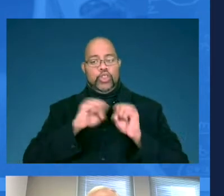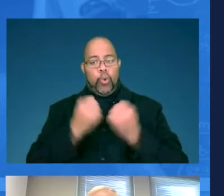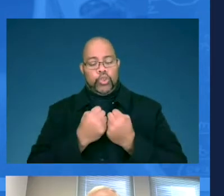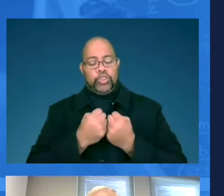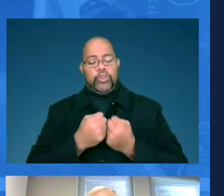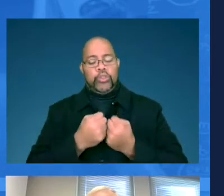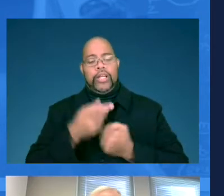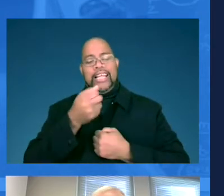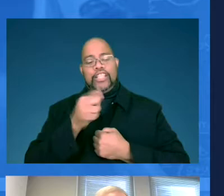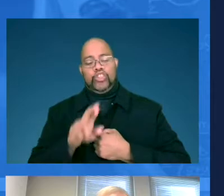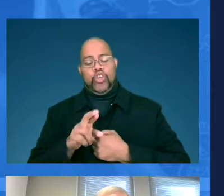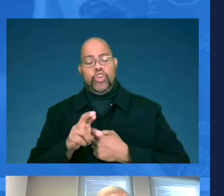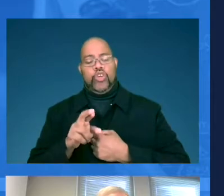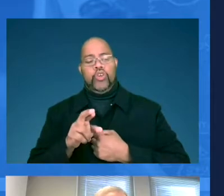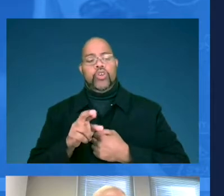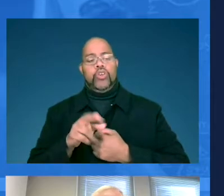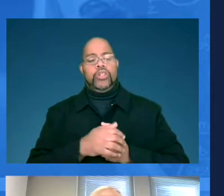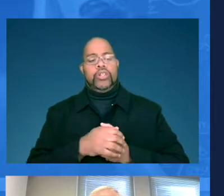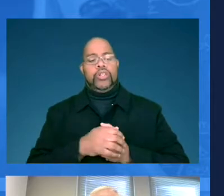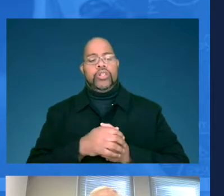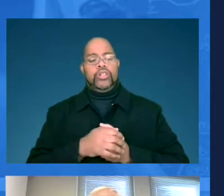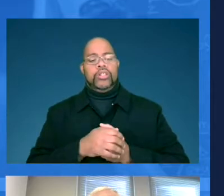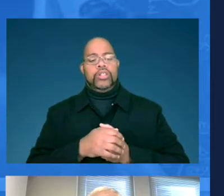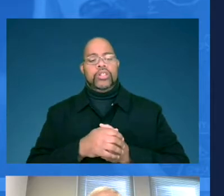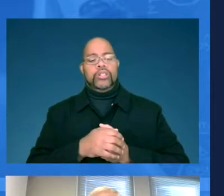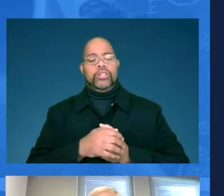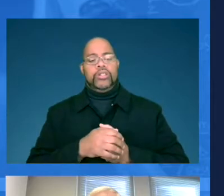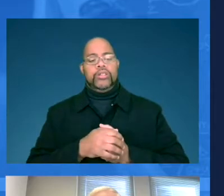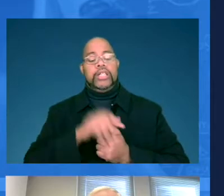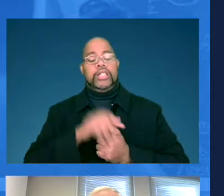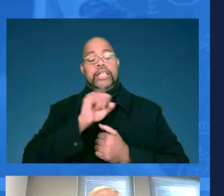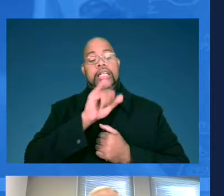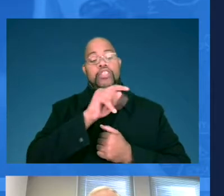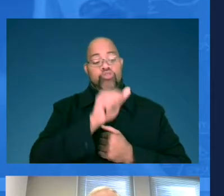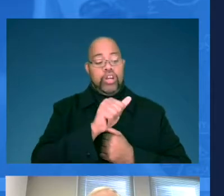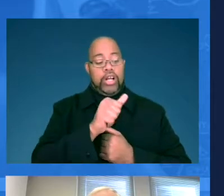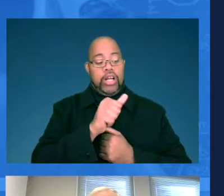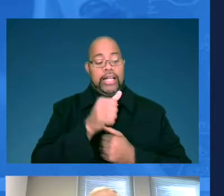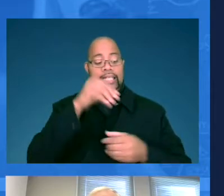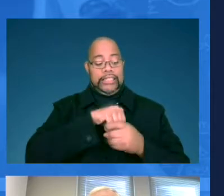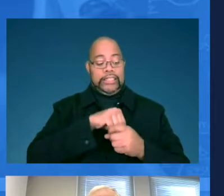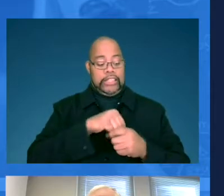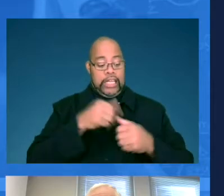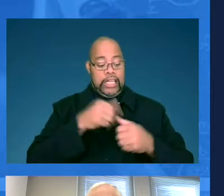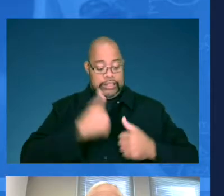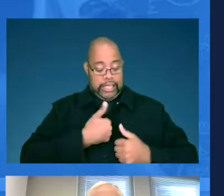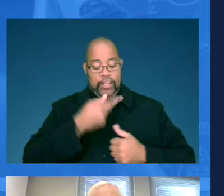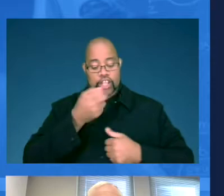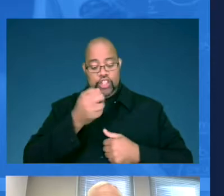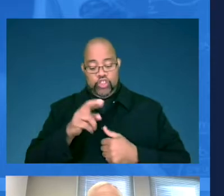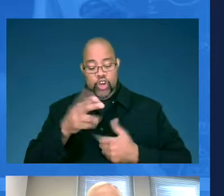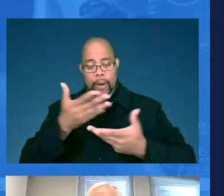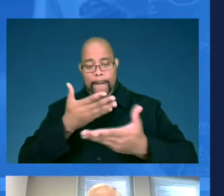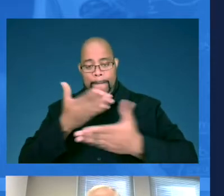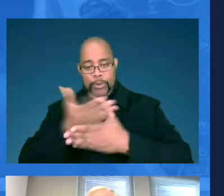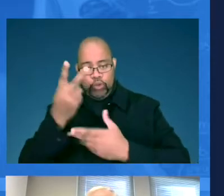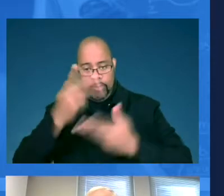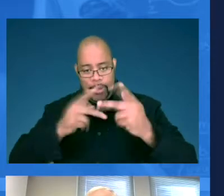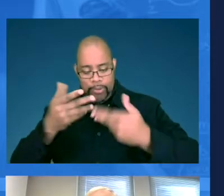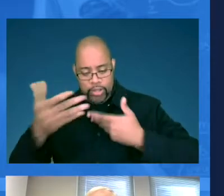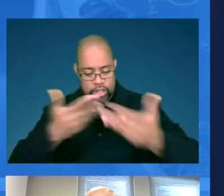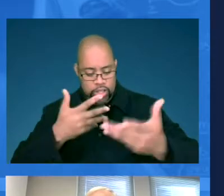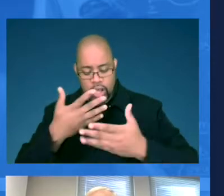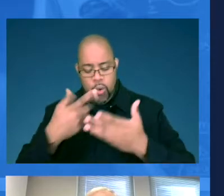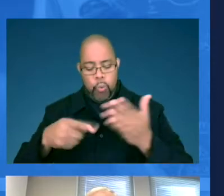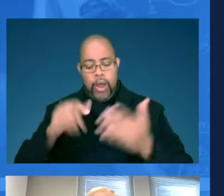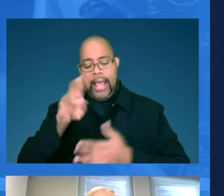or I should, excuse me, intra would be within oneself, inter would be between two people. And what Amy and Patty did is they